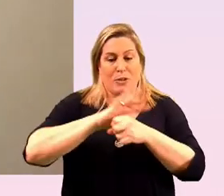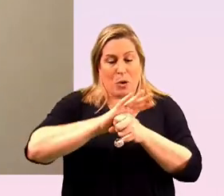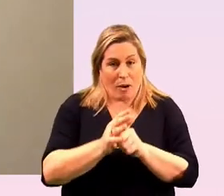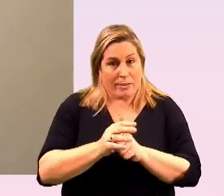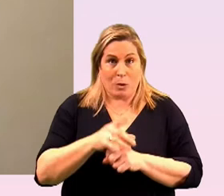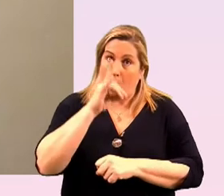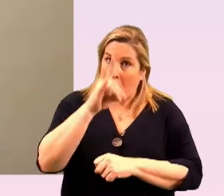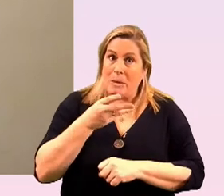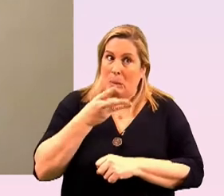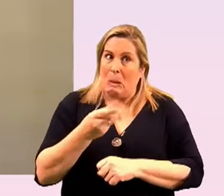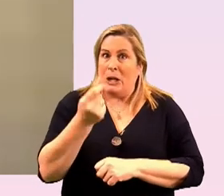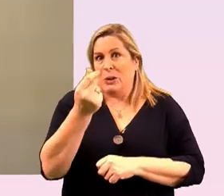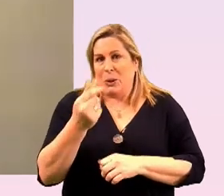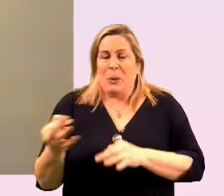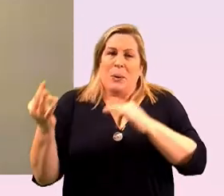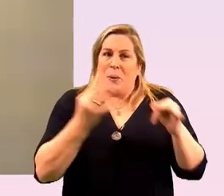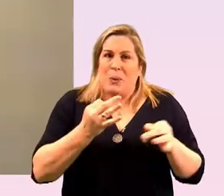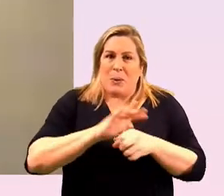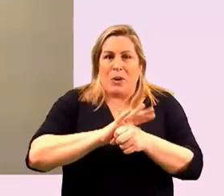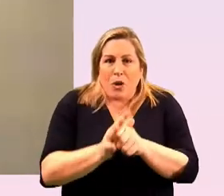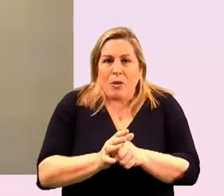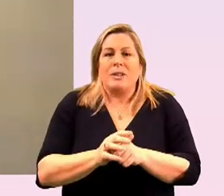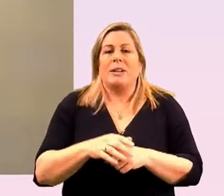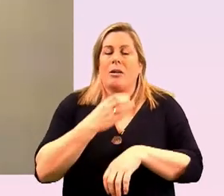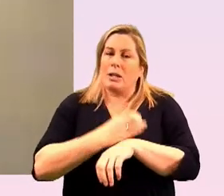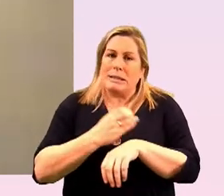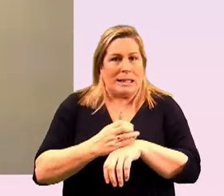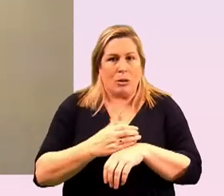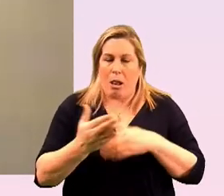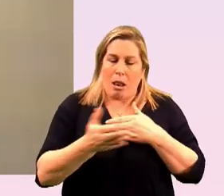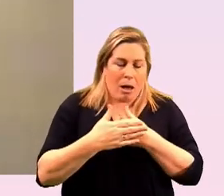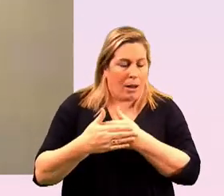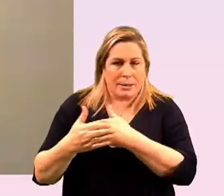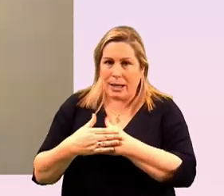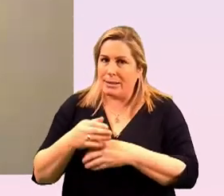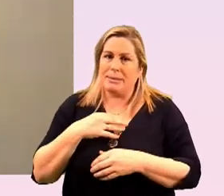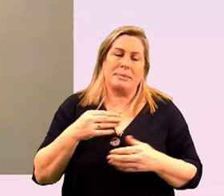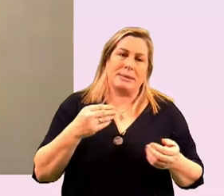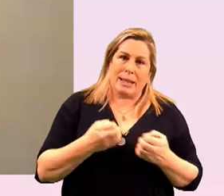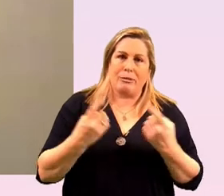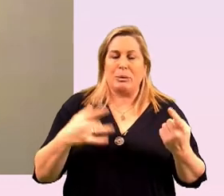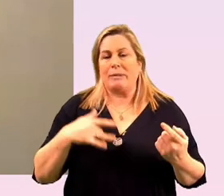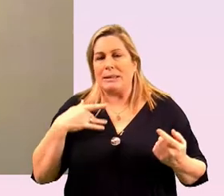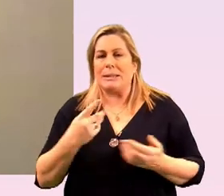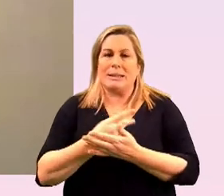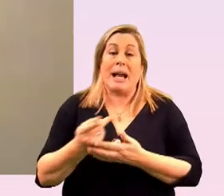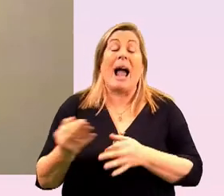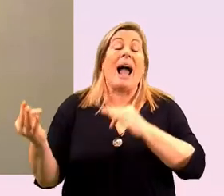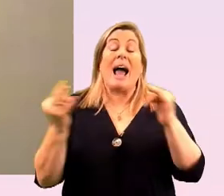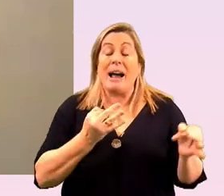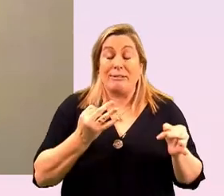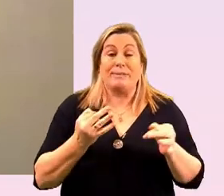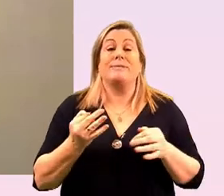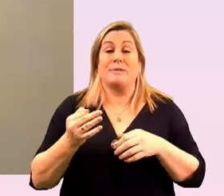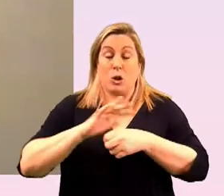are going to be post-covid uh the continuing role in lockdowns are taking the plan for sure once we are post-covid we know that the